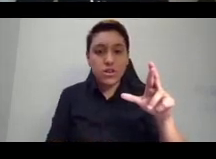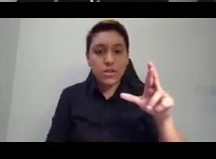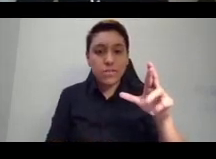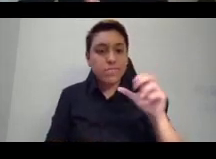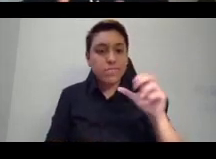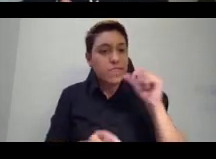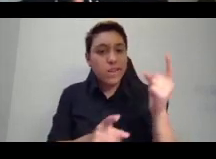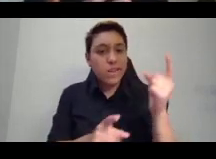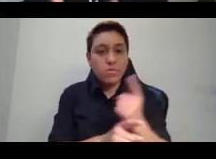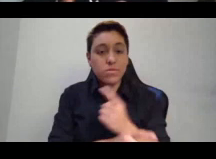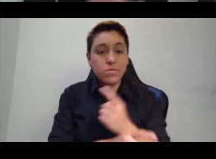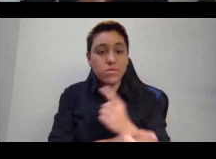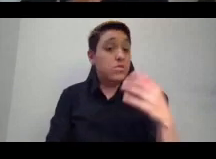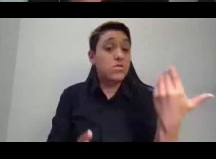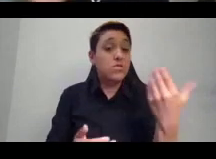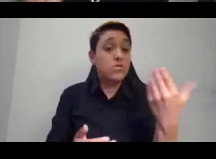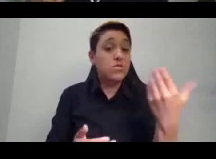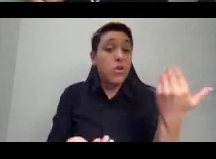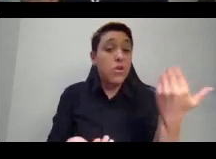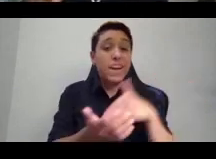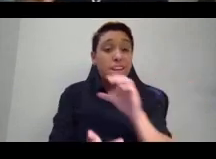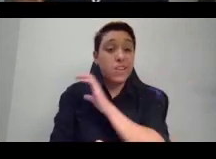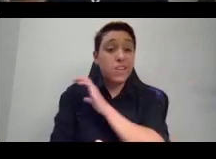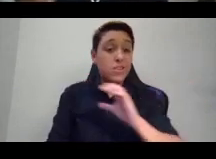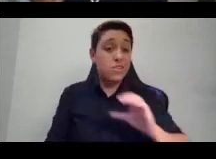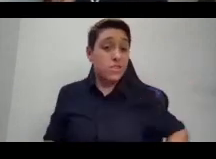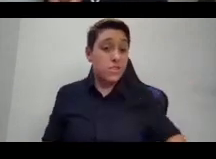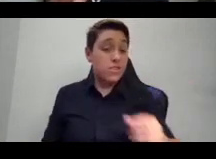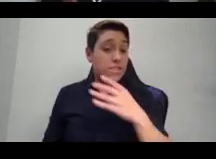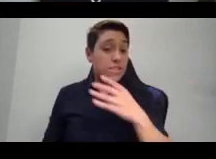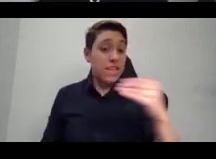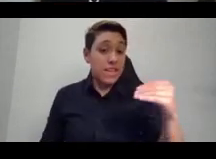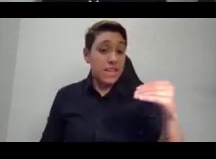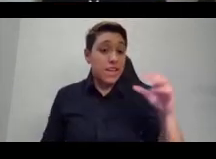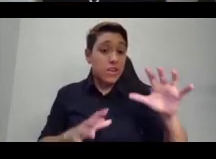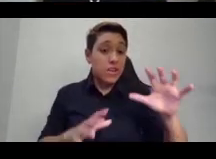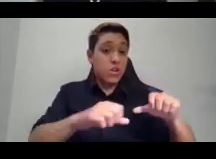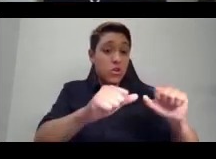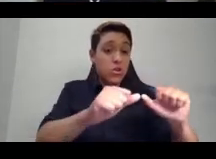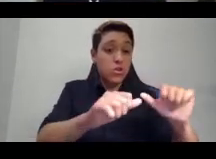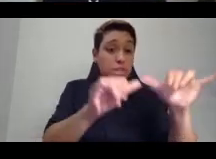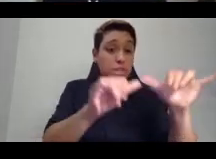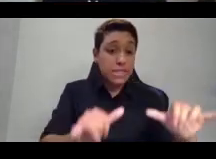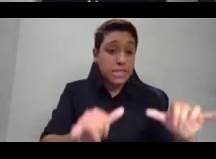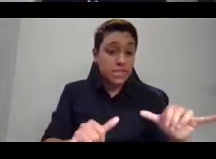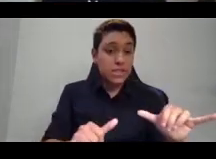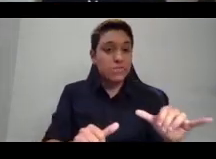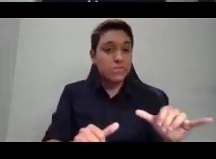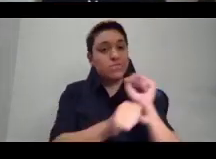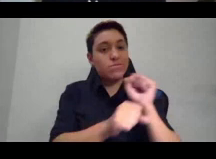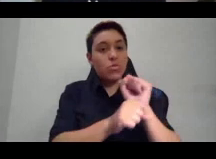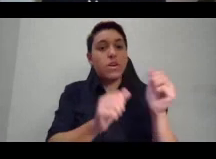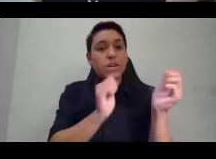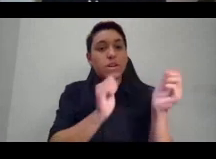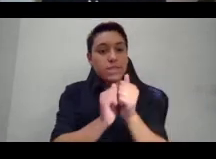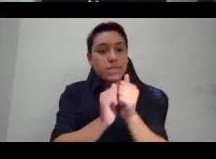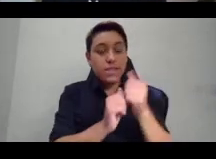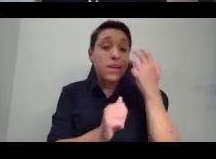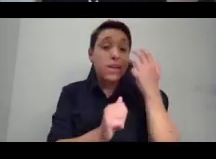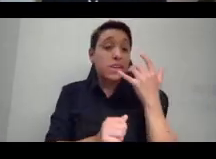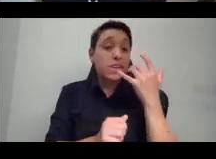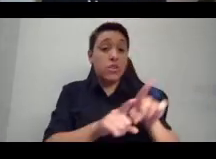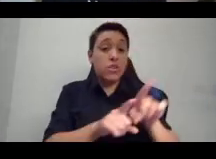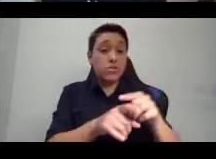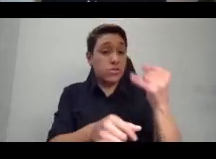and colonialism working hand in hand because those residential schools that we were talking about were also operated by